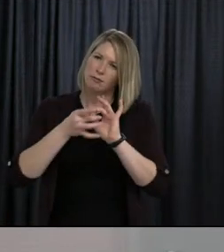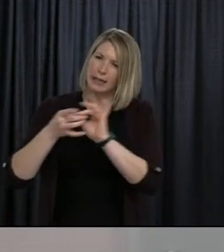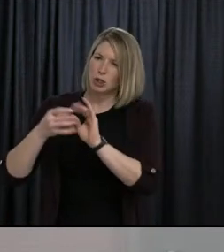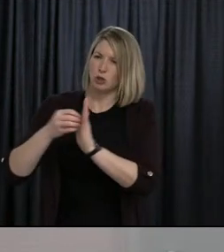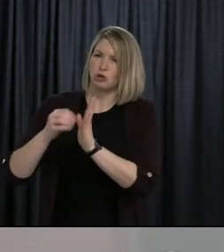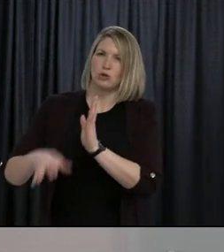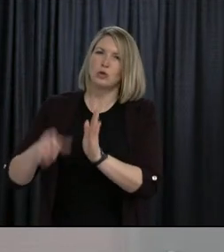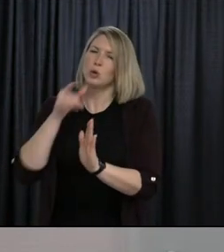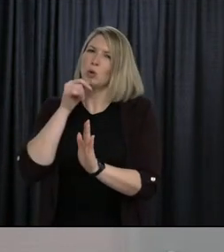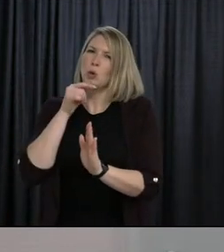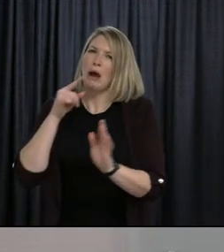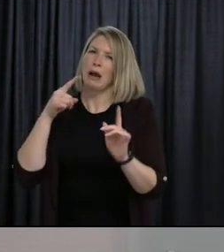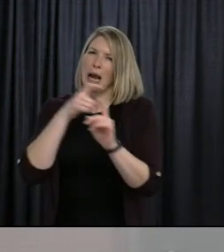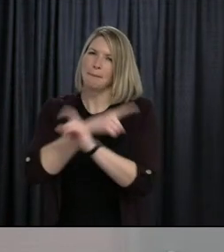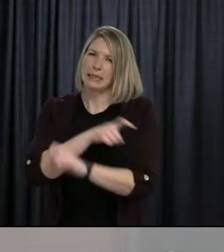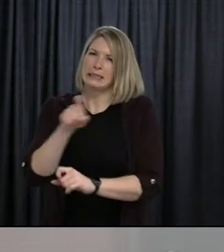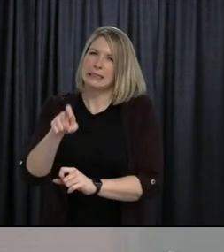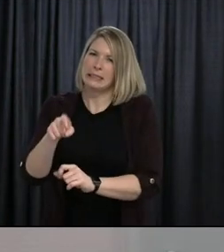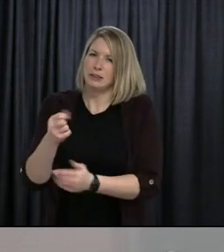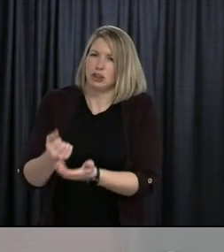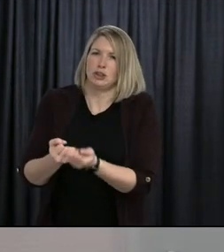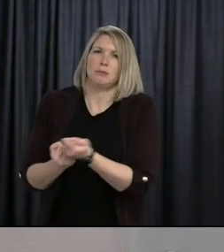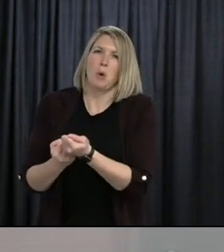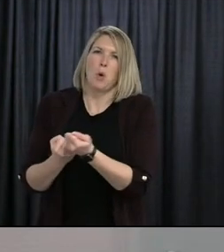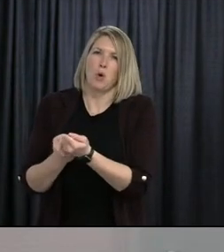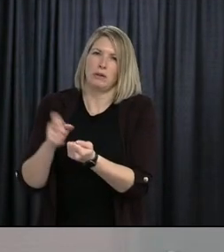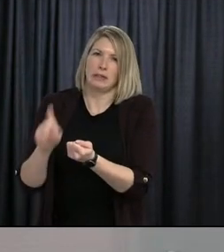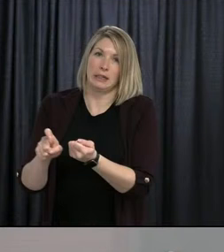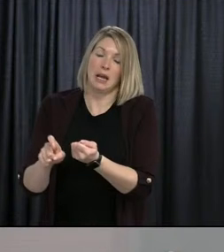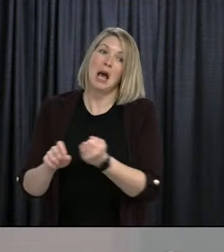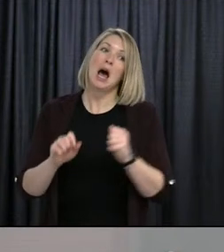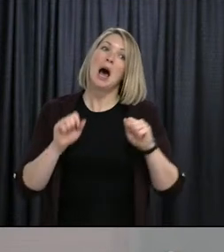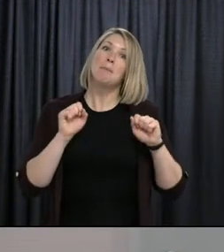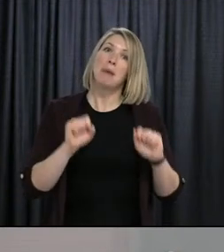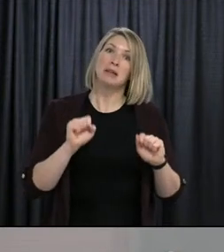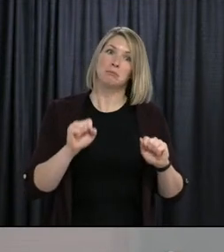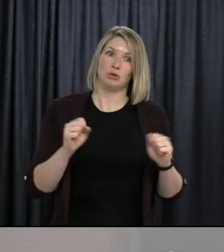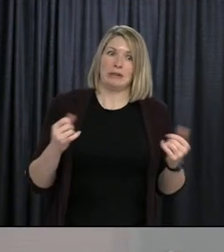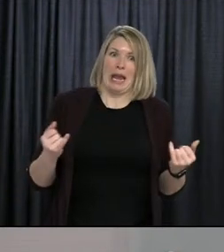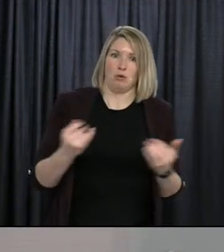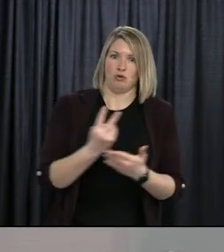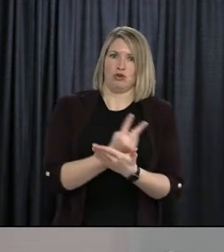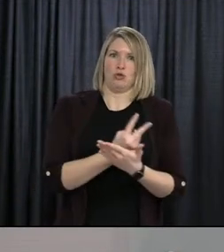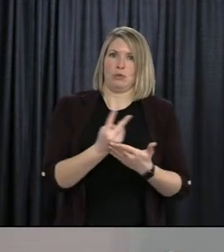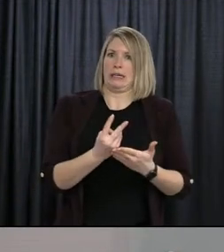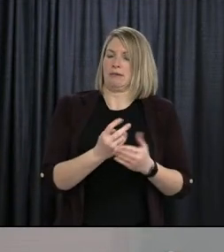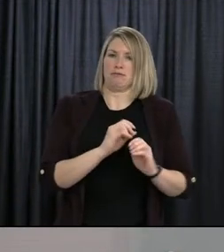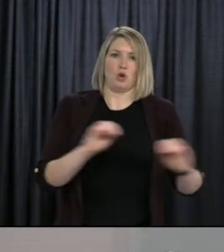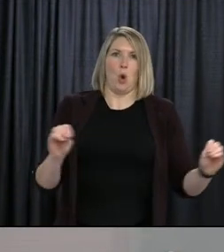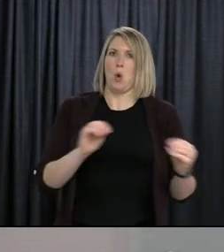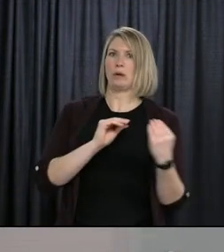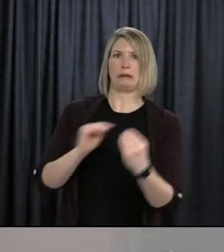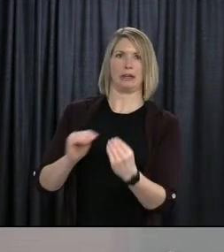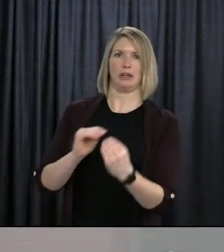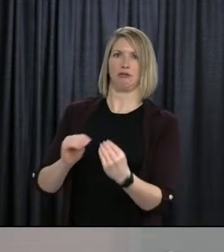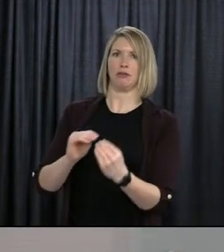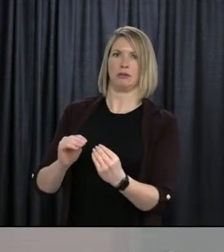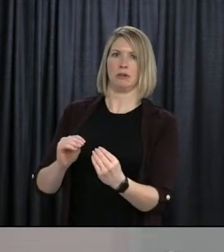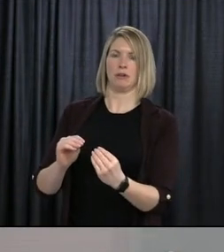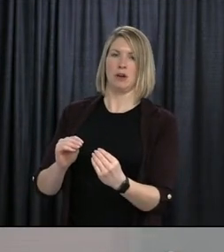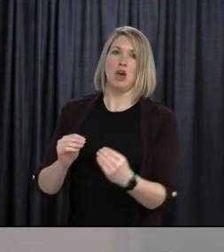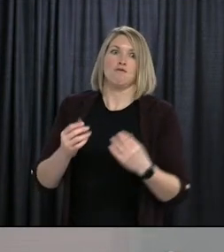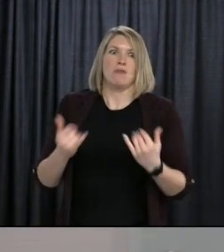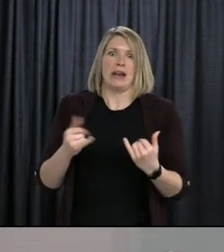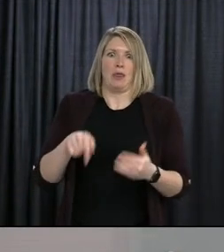there would very likely be a period of up to two weeks where there was just no learning happening whatsoever. And that the district would be calling those